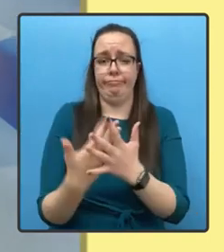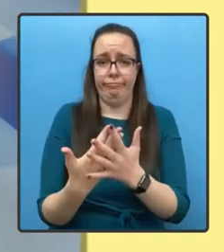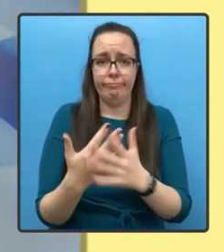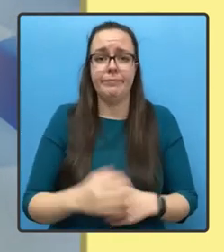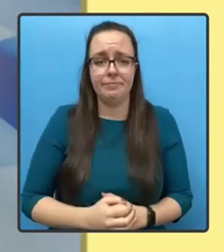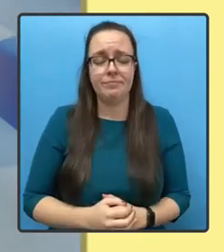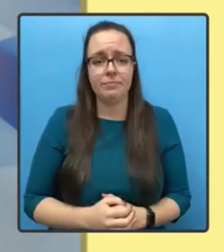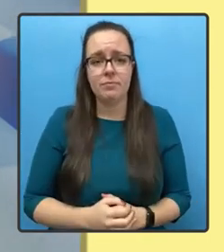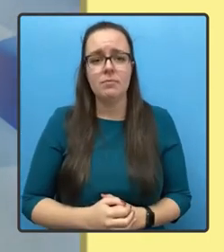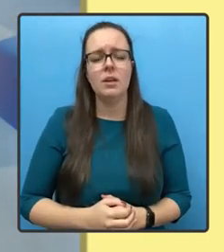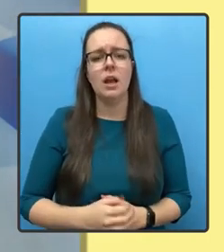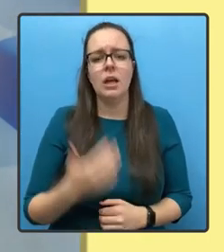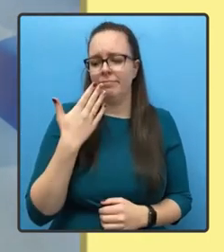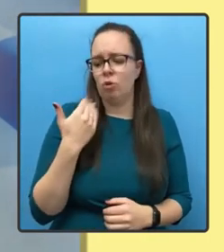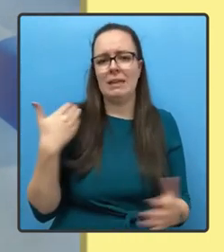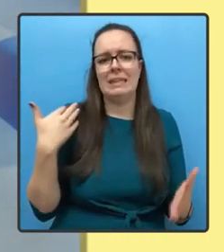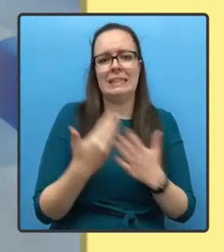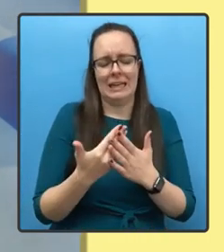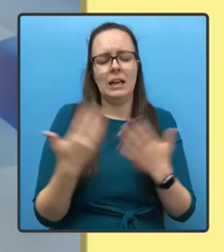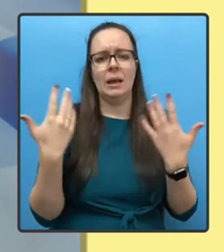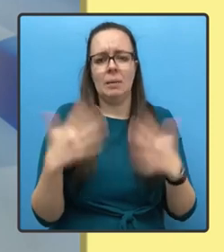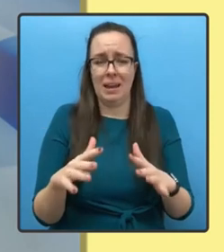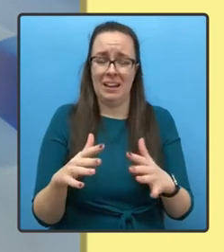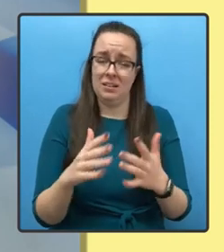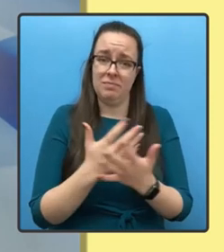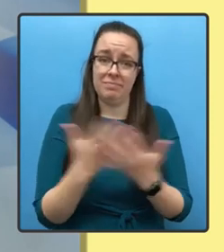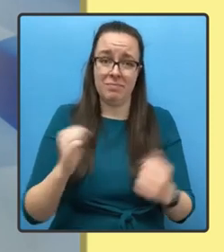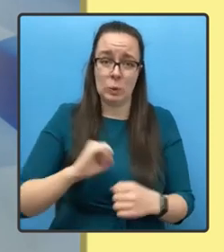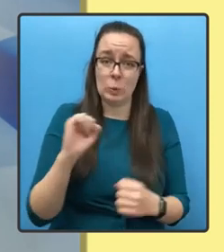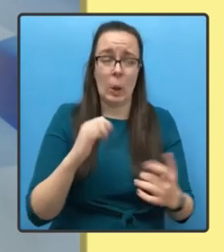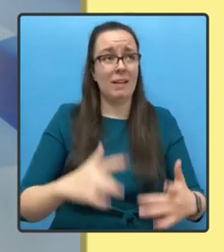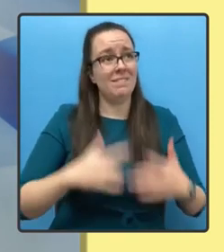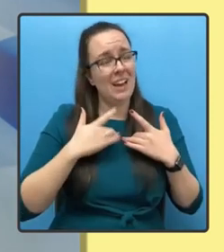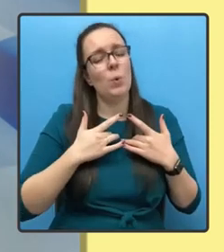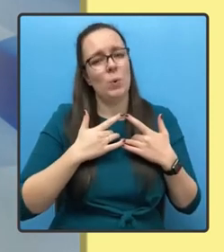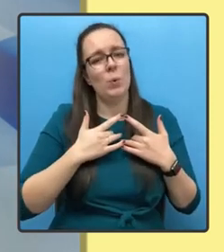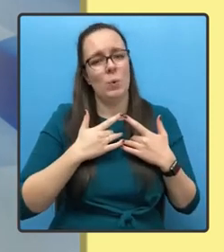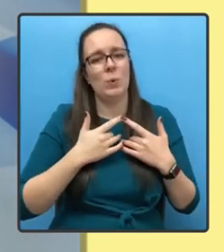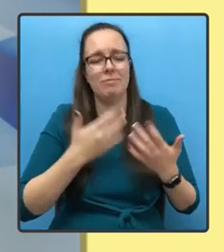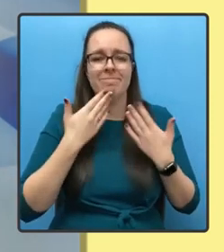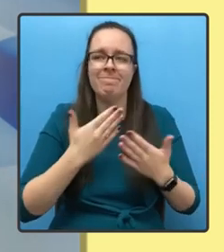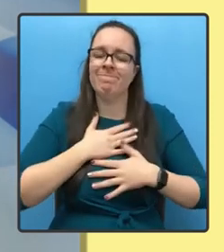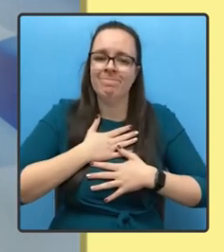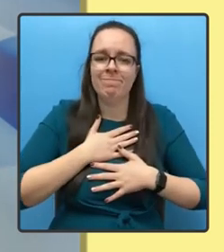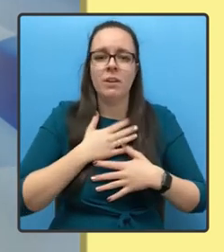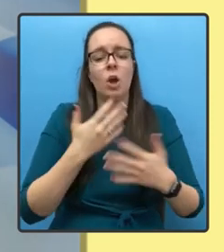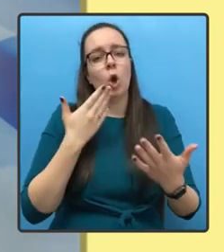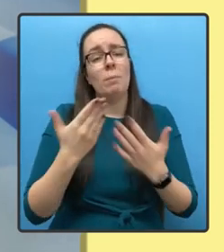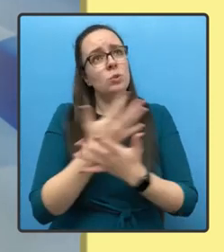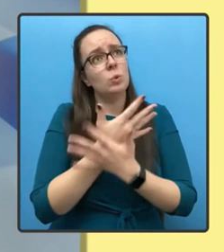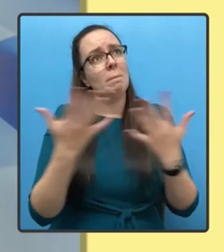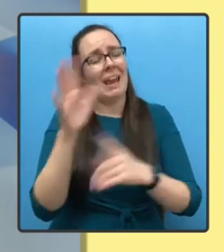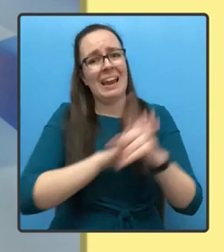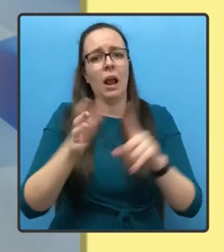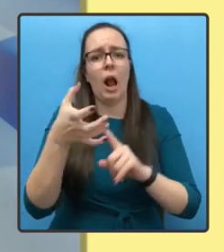had much in Scotland to feel thankful for. Compared to many countries across Europe, COVID cases here have been